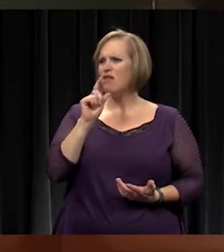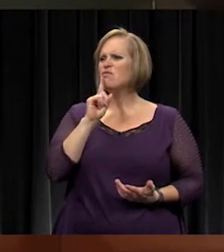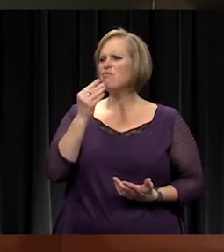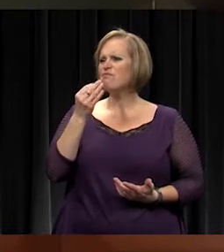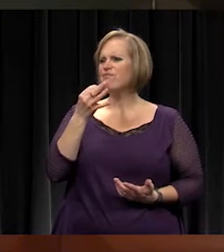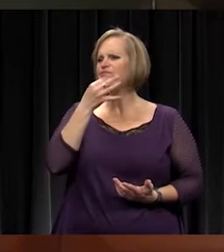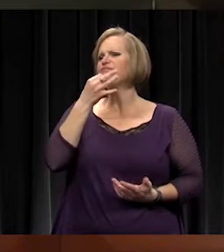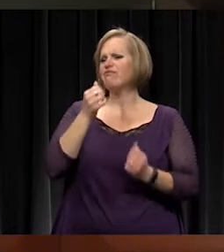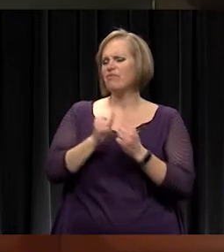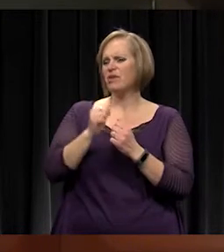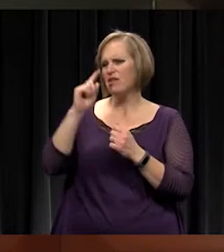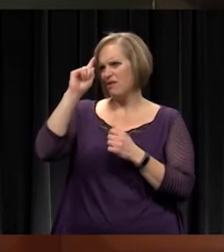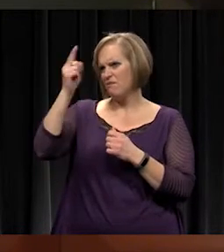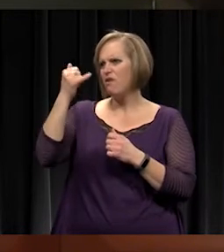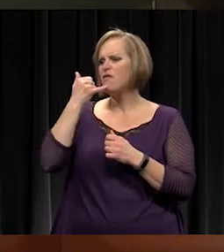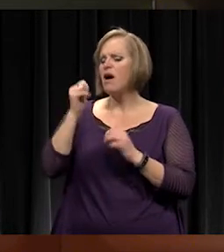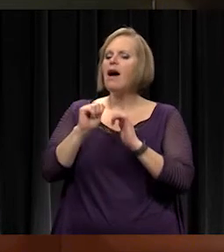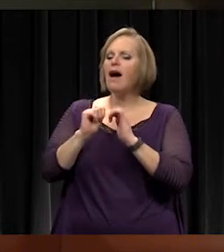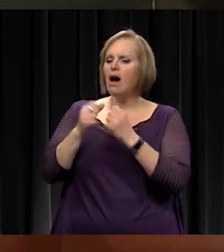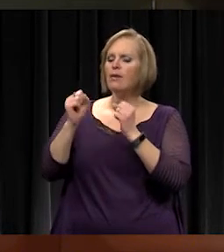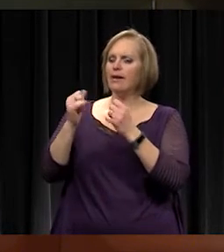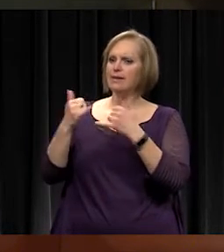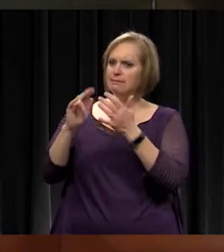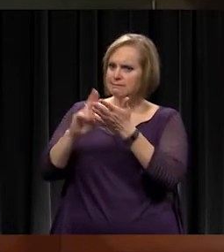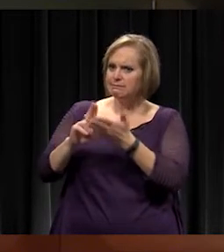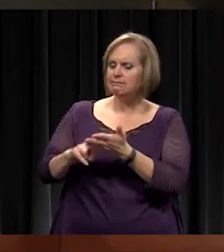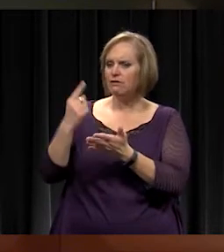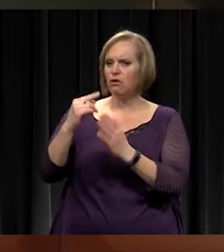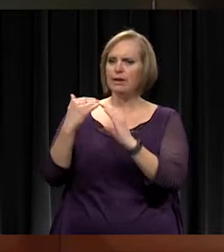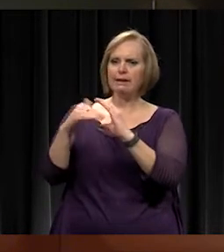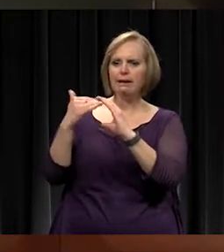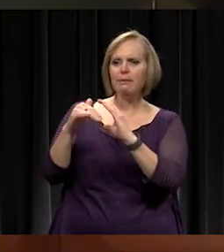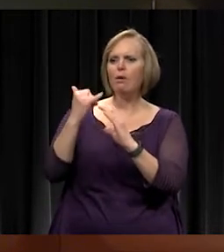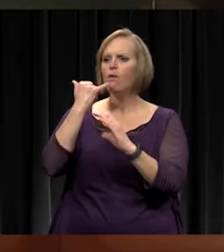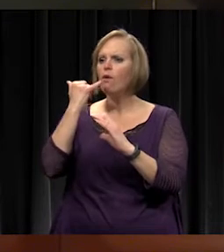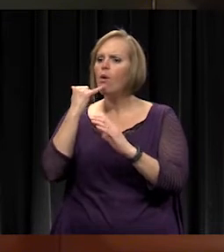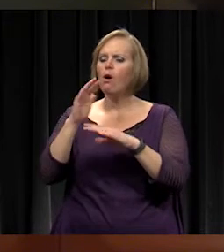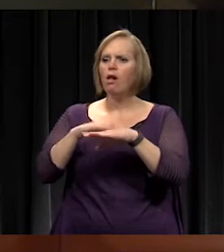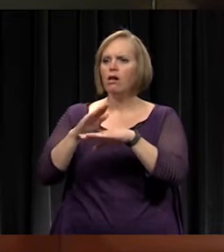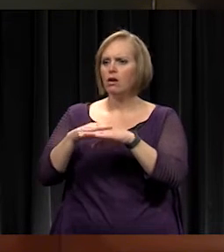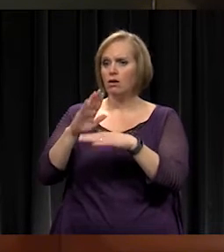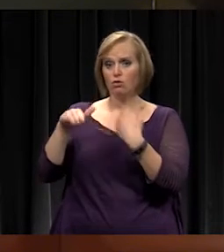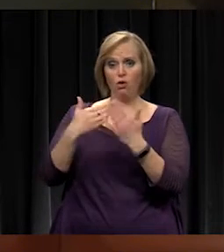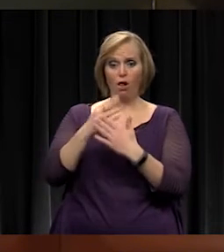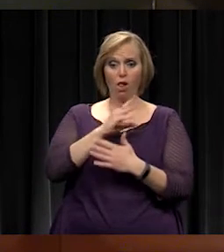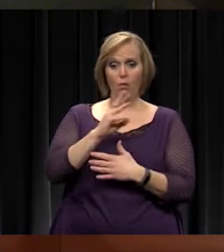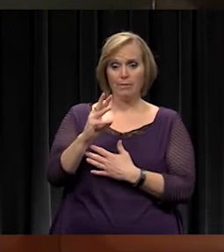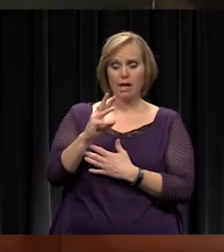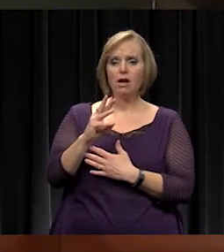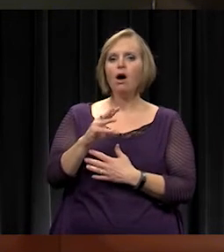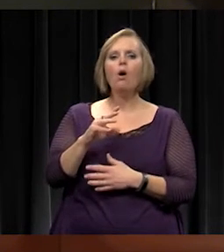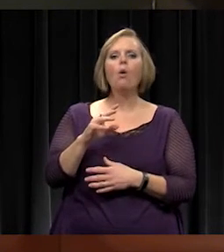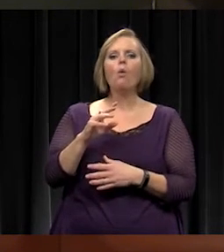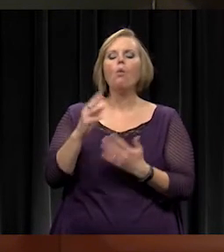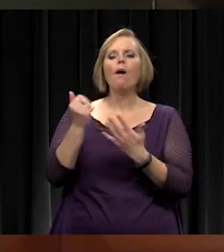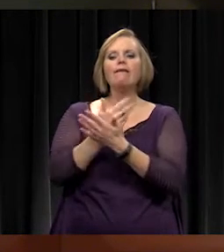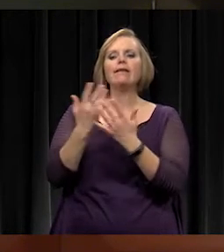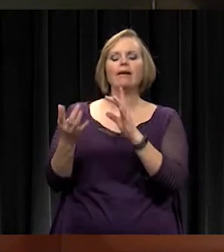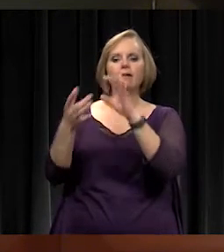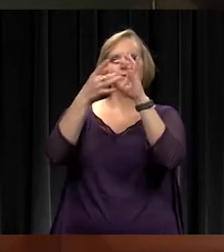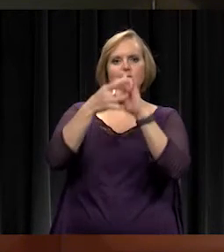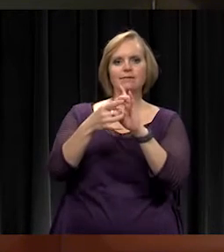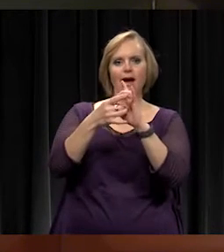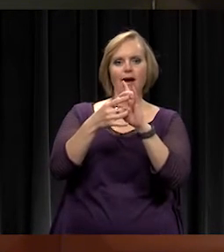How do they sign up for just, say, or the phone call alerts? Is it all on the website? It's all actually tied to our